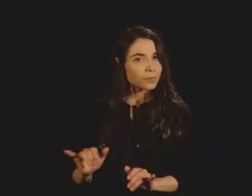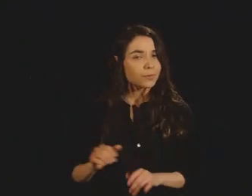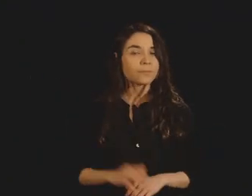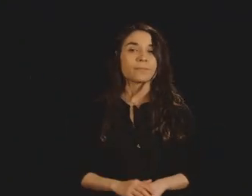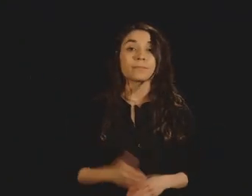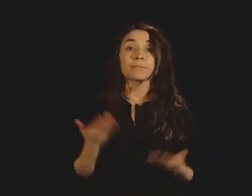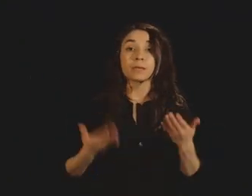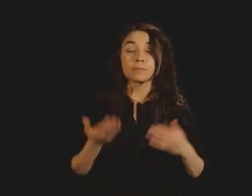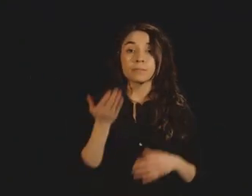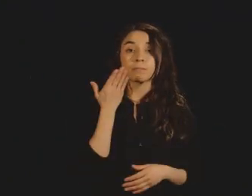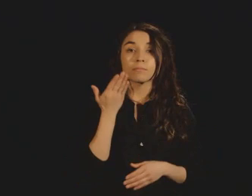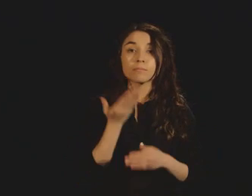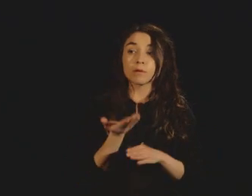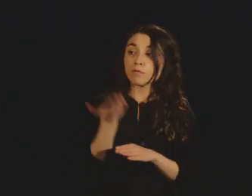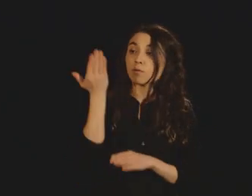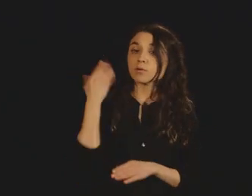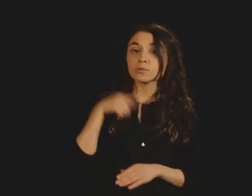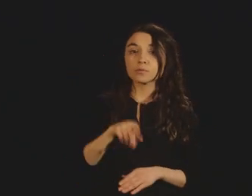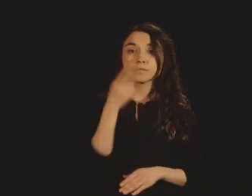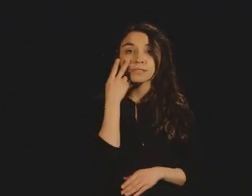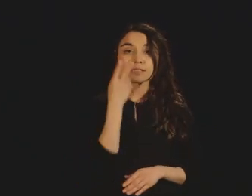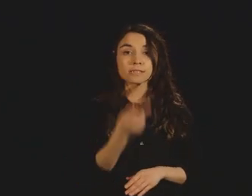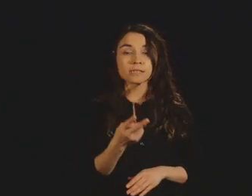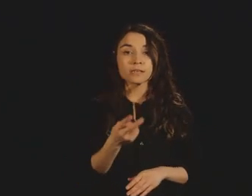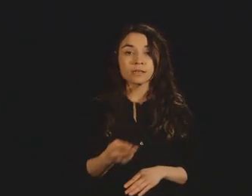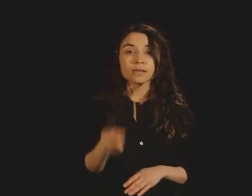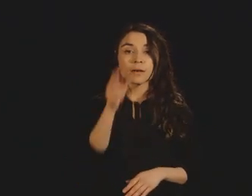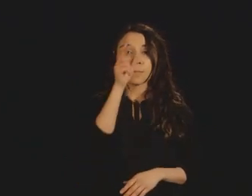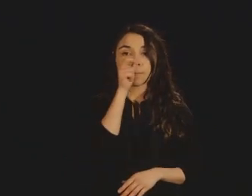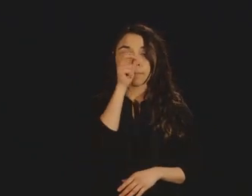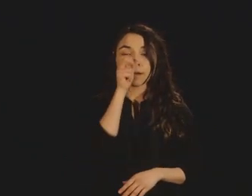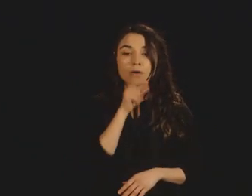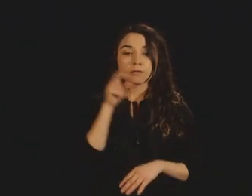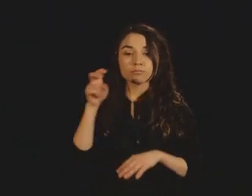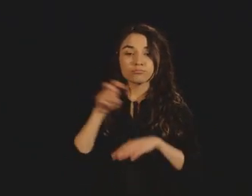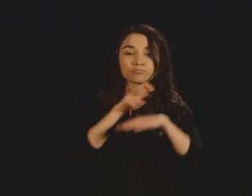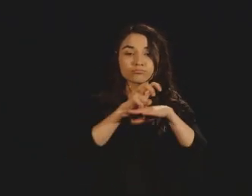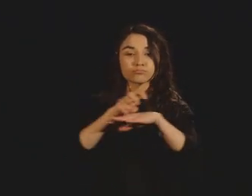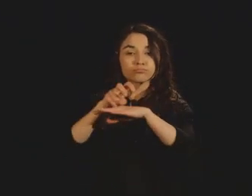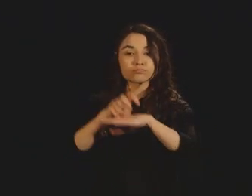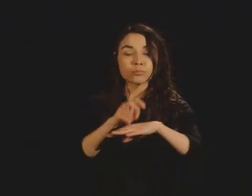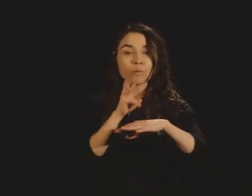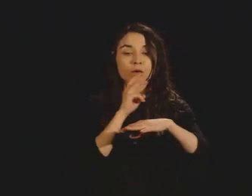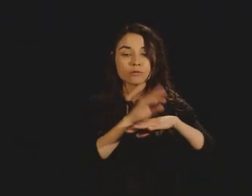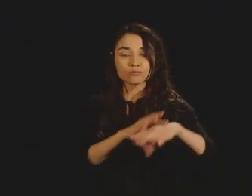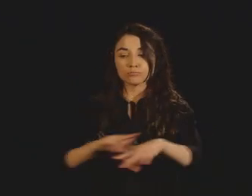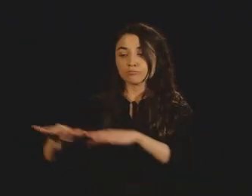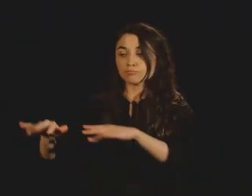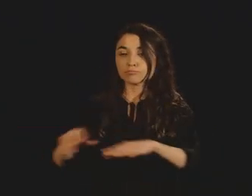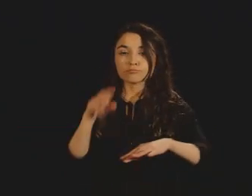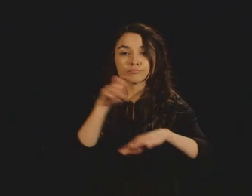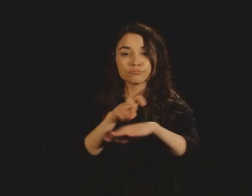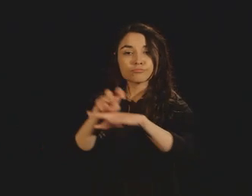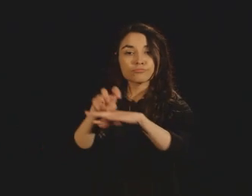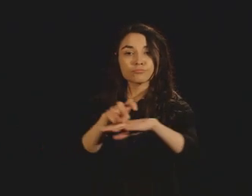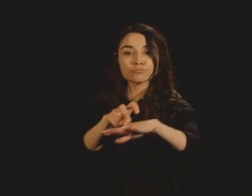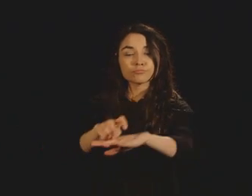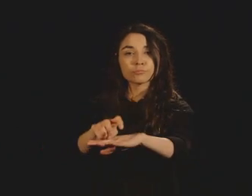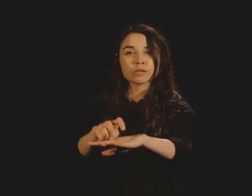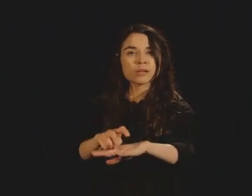leaf float on water? Right? Yeah. It's pretty commonplace. Have you ever wondered why it can do that?